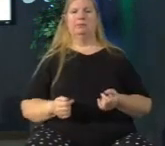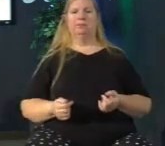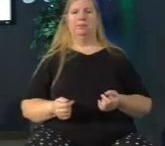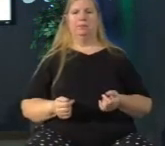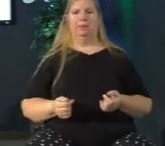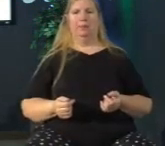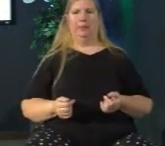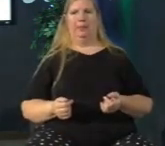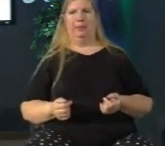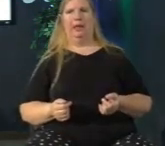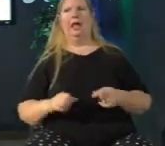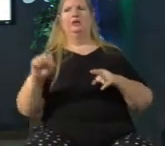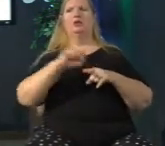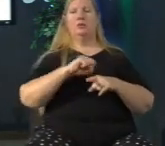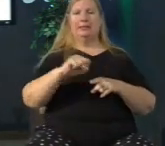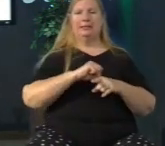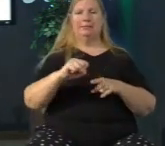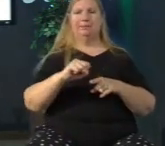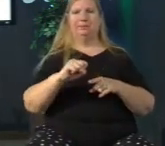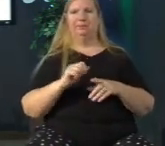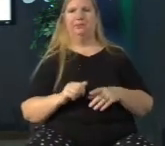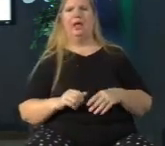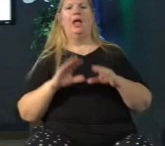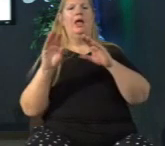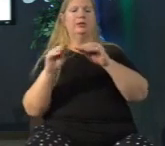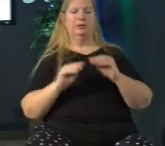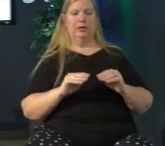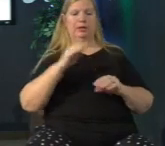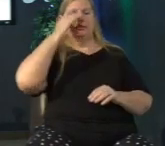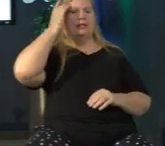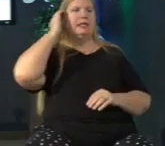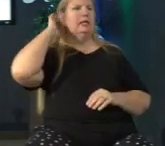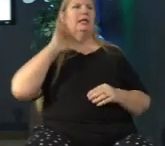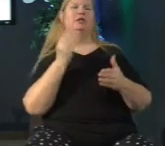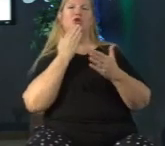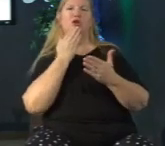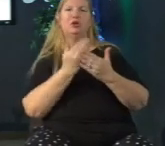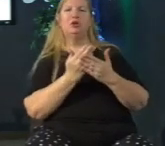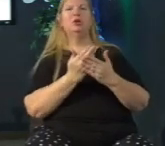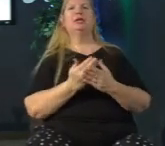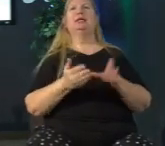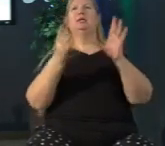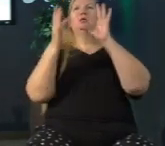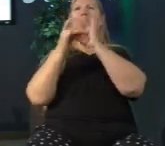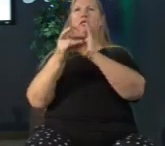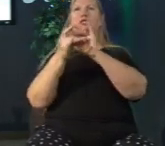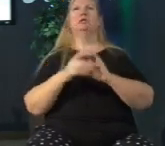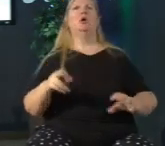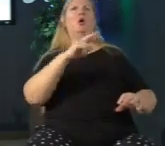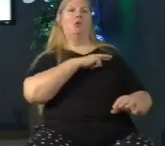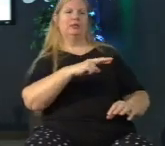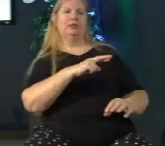being trained up and putting us in right relationship that's what righteousness means right